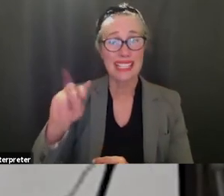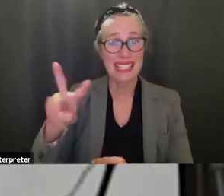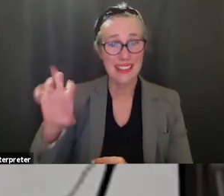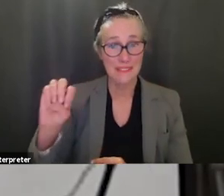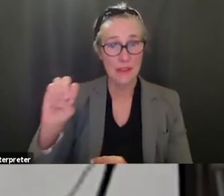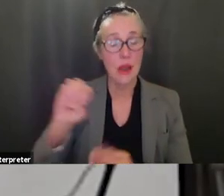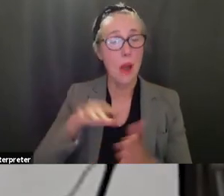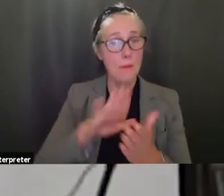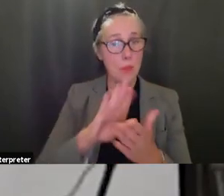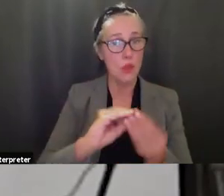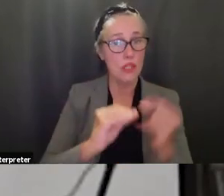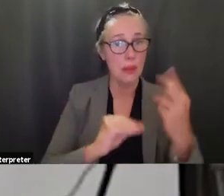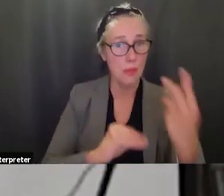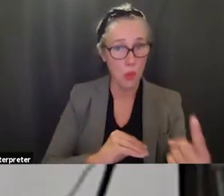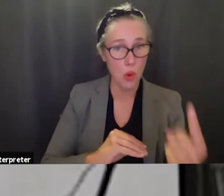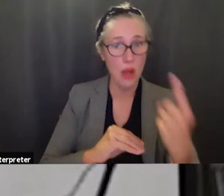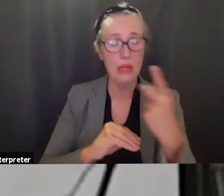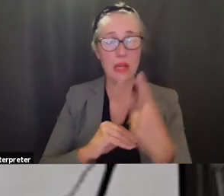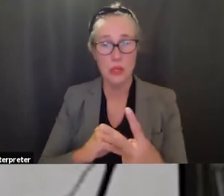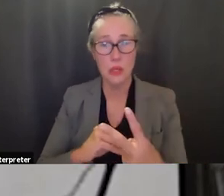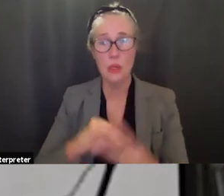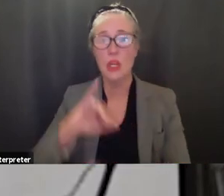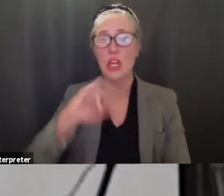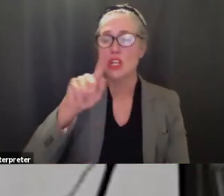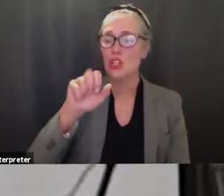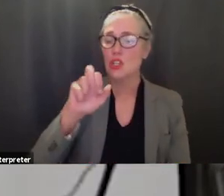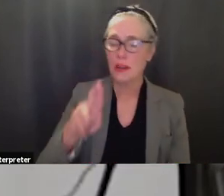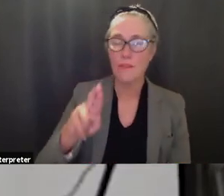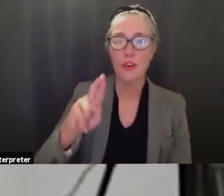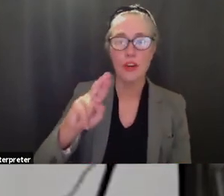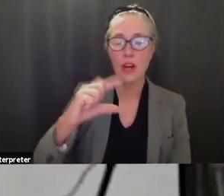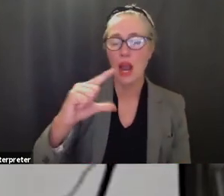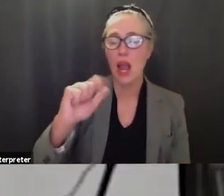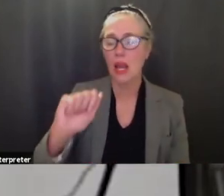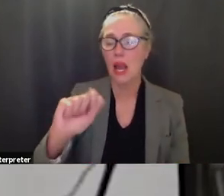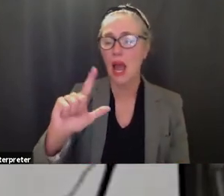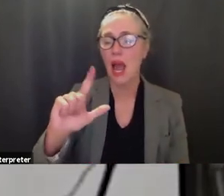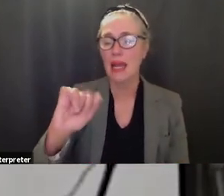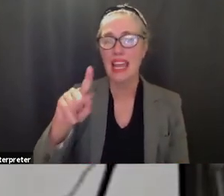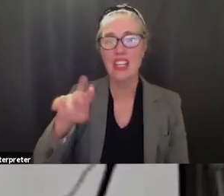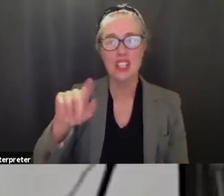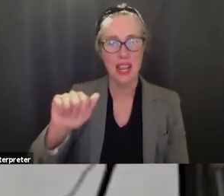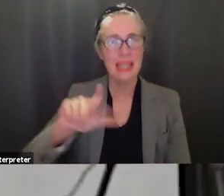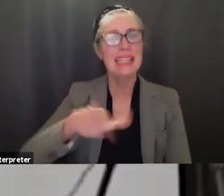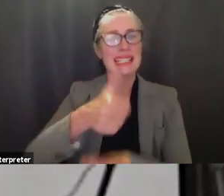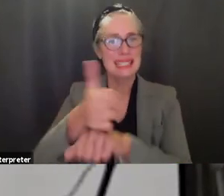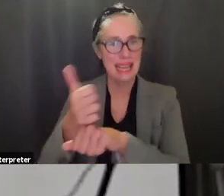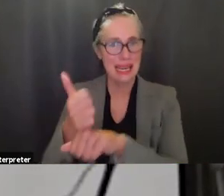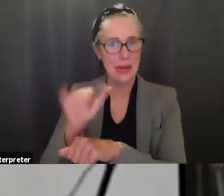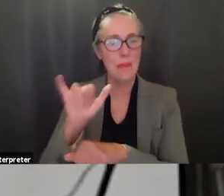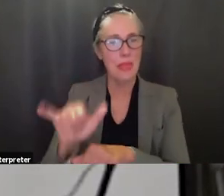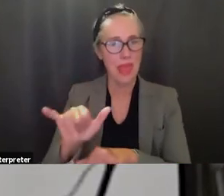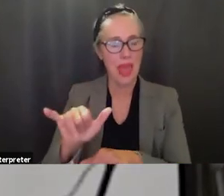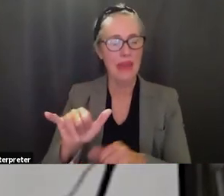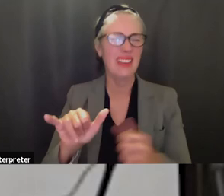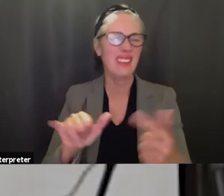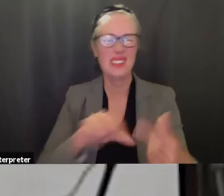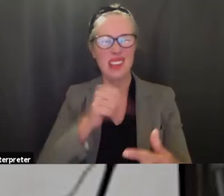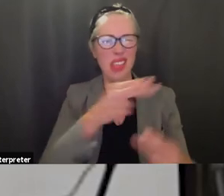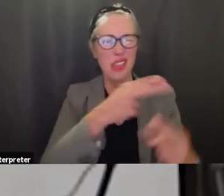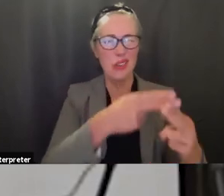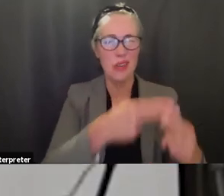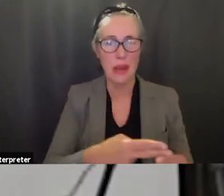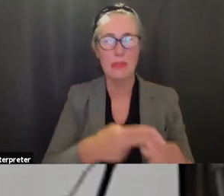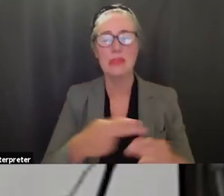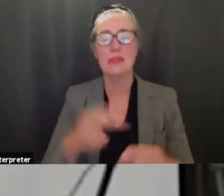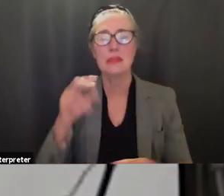doing trainings jennifer balacius is is organizing all of that and then we have our youth outreach workers our